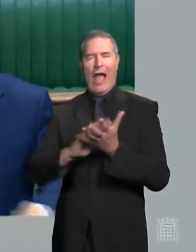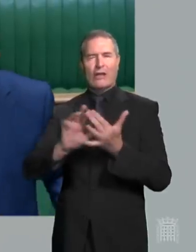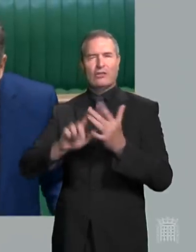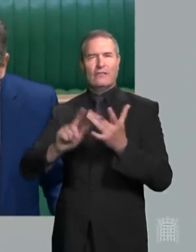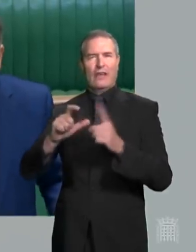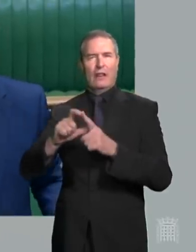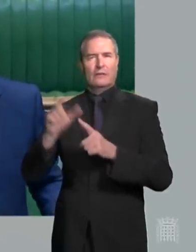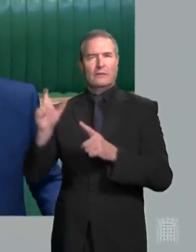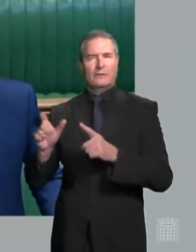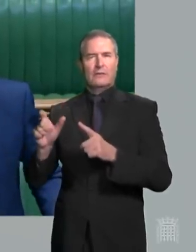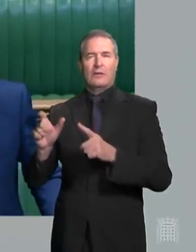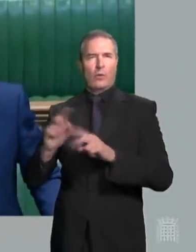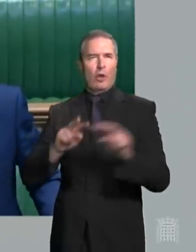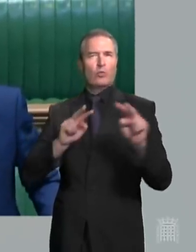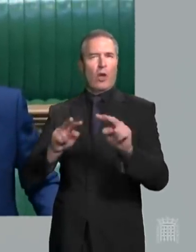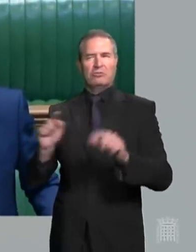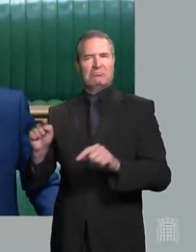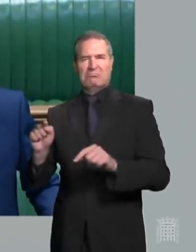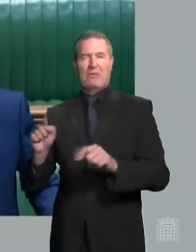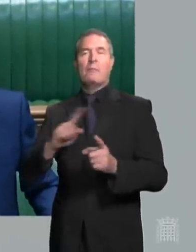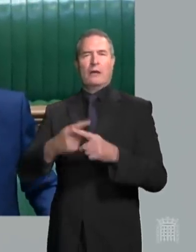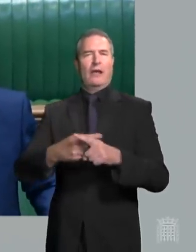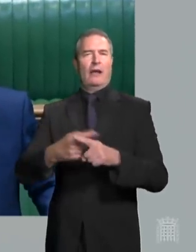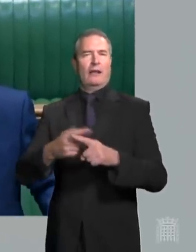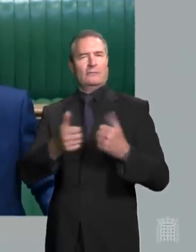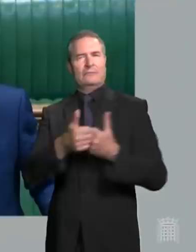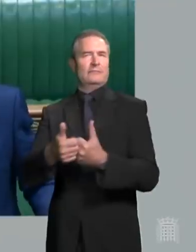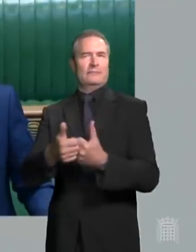will be watching this evening and cheering England on.